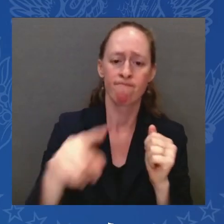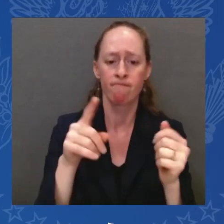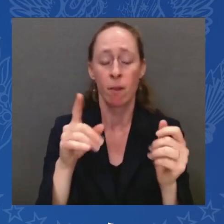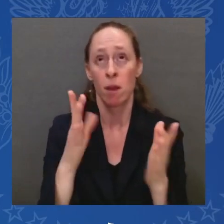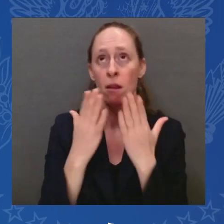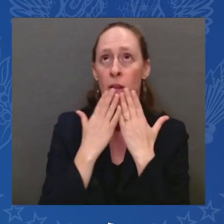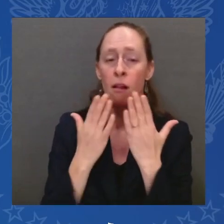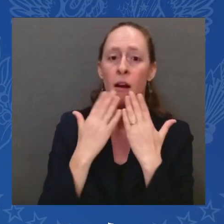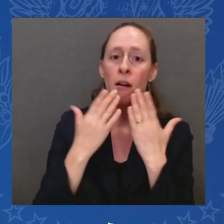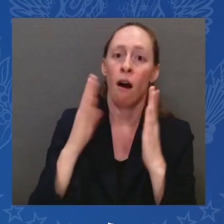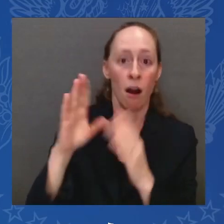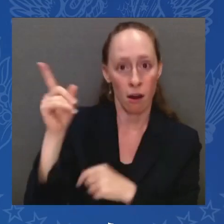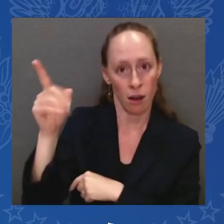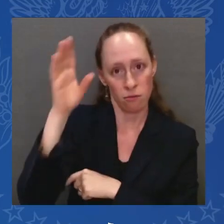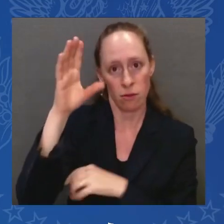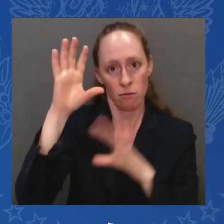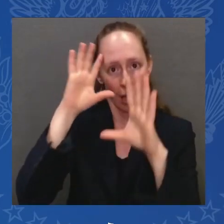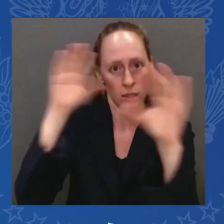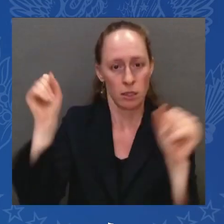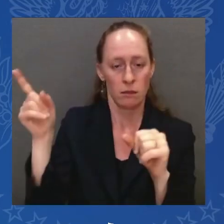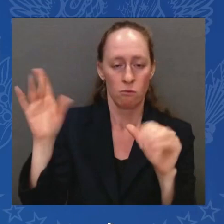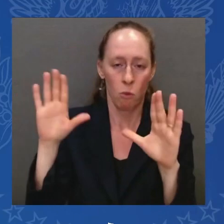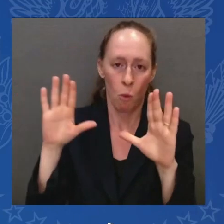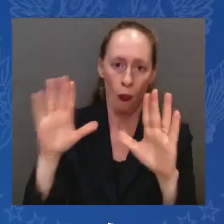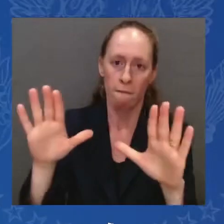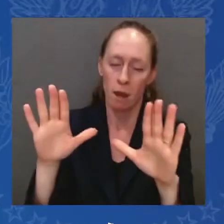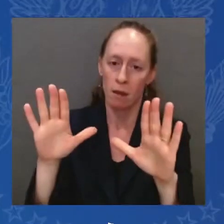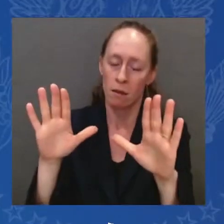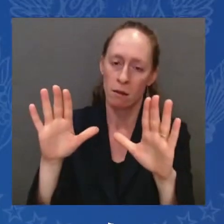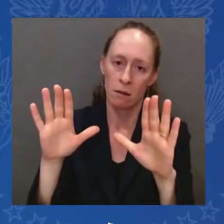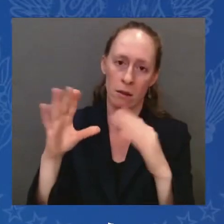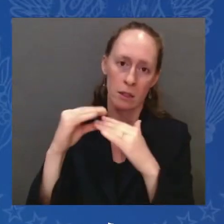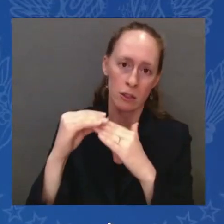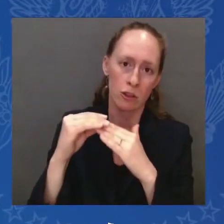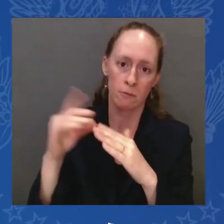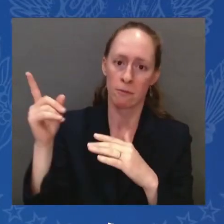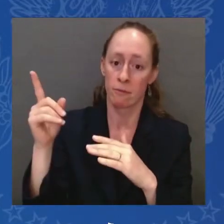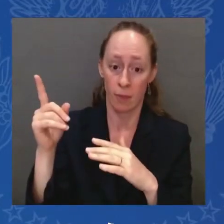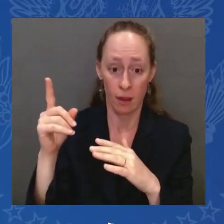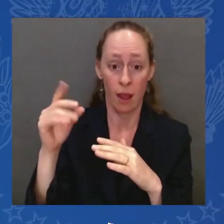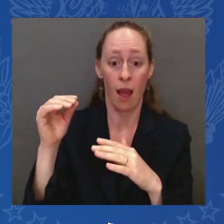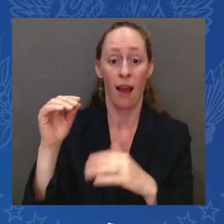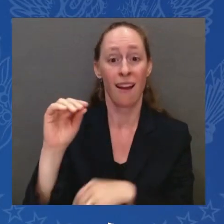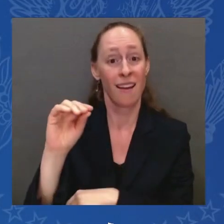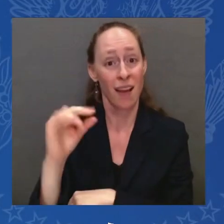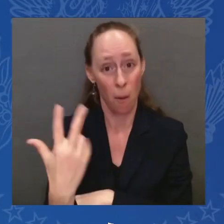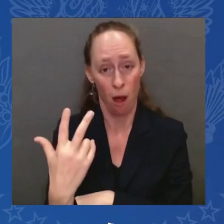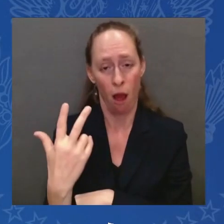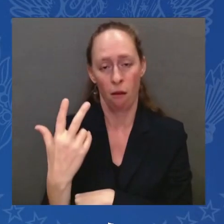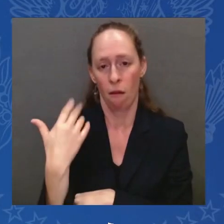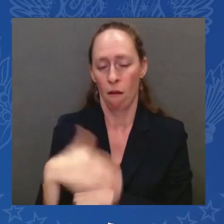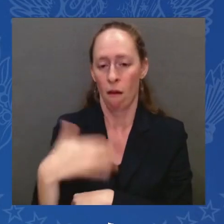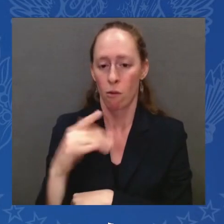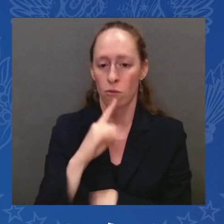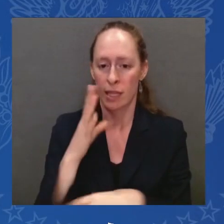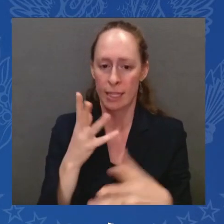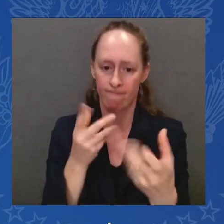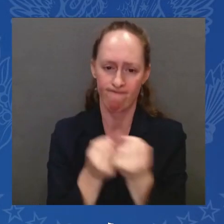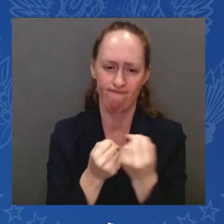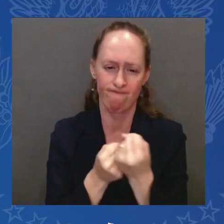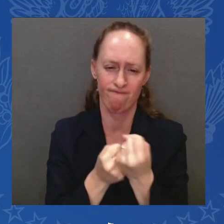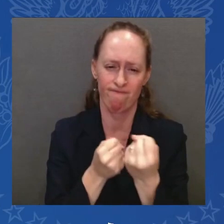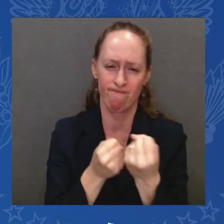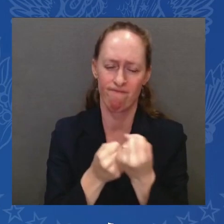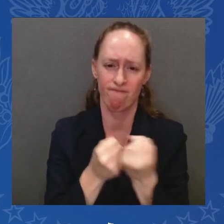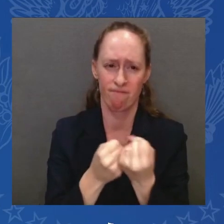unthinkable time in our history. Their moral compass, their calm, their empathy, are